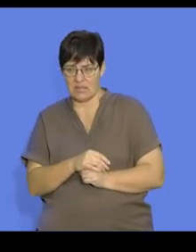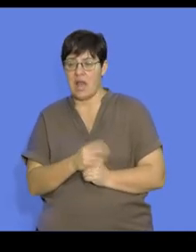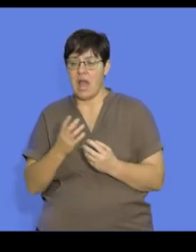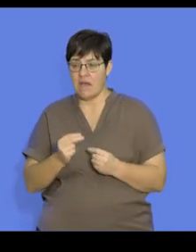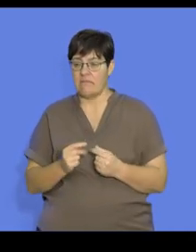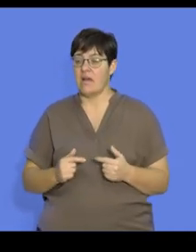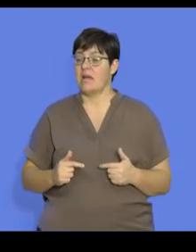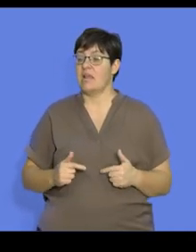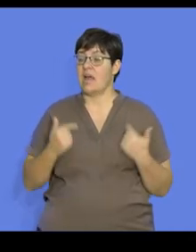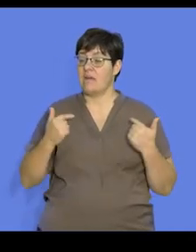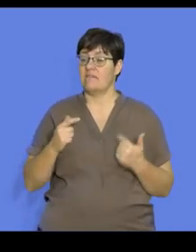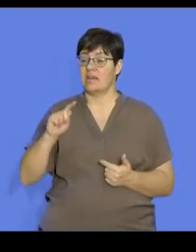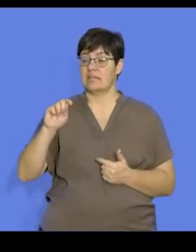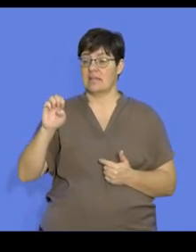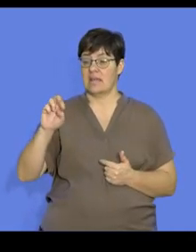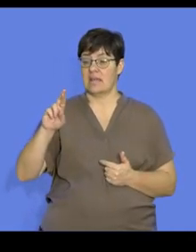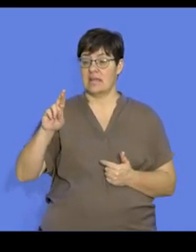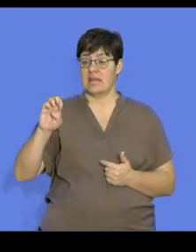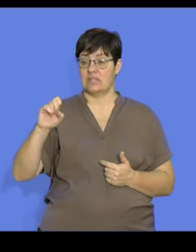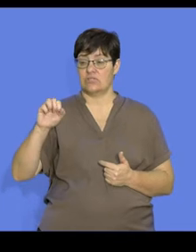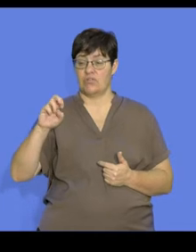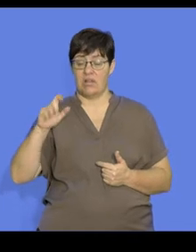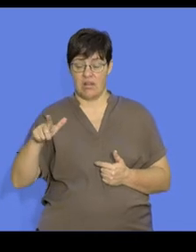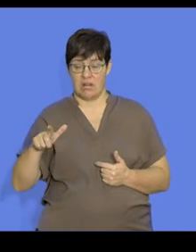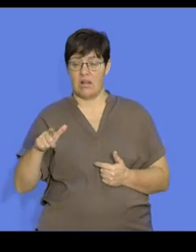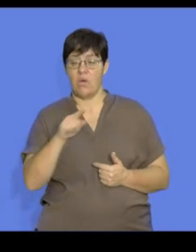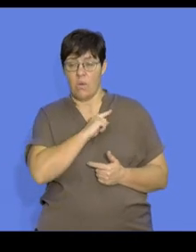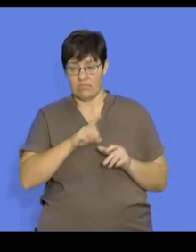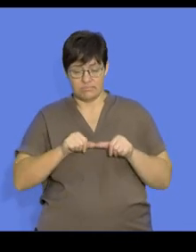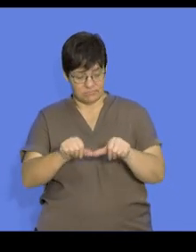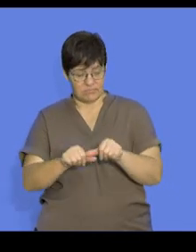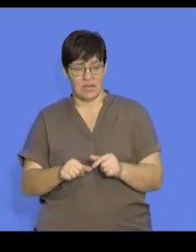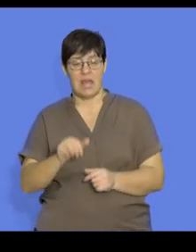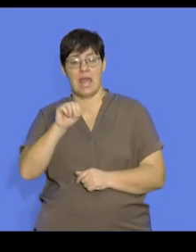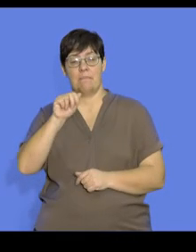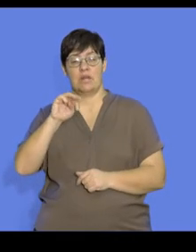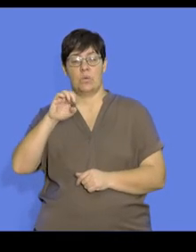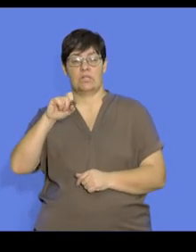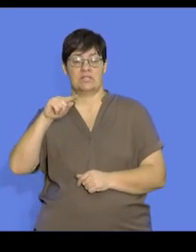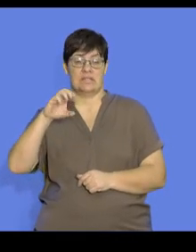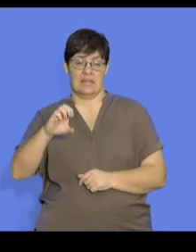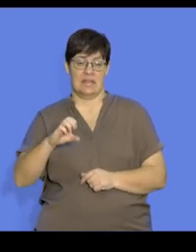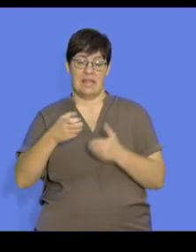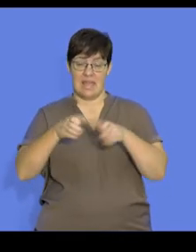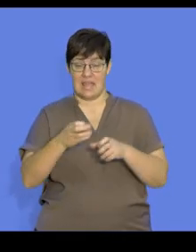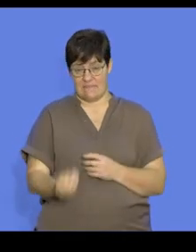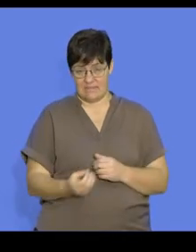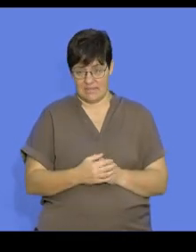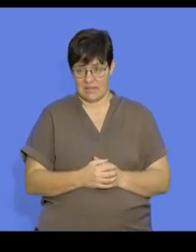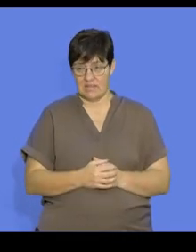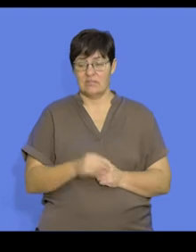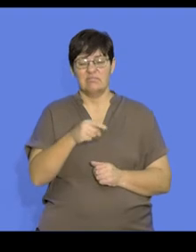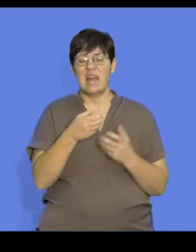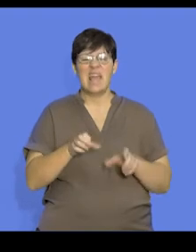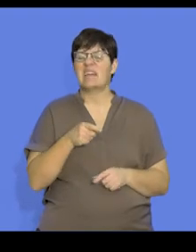organisms that live terrestrially have succeeded in reproducing due to the development of an amniotic egg and